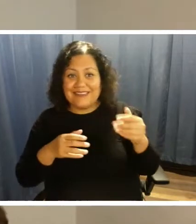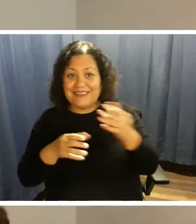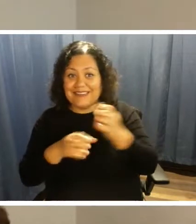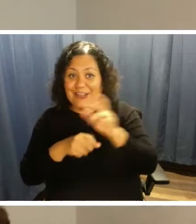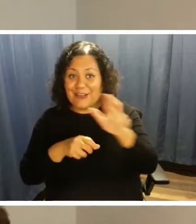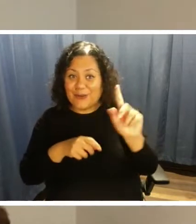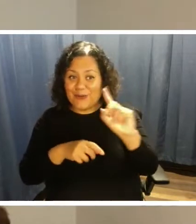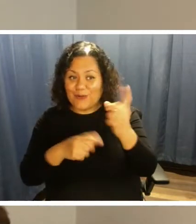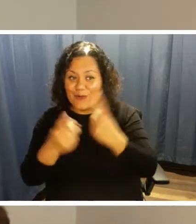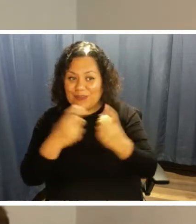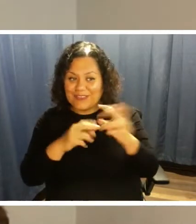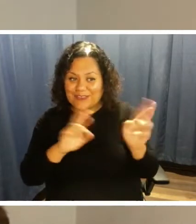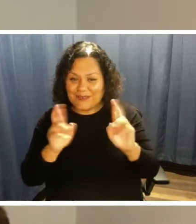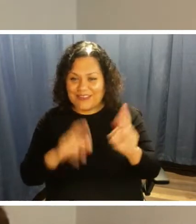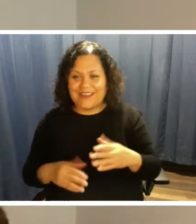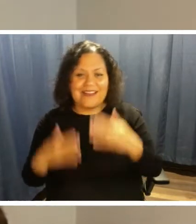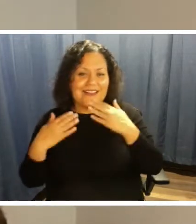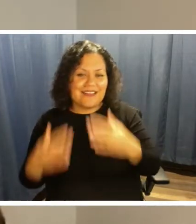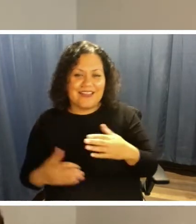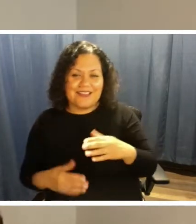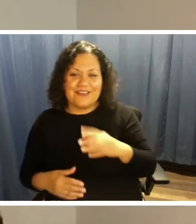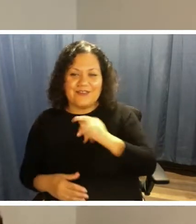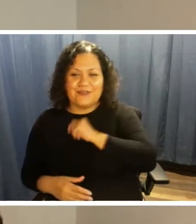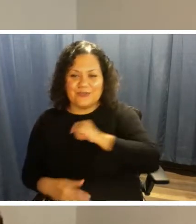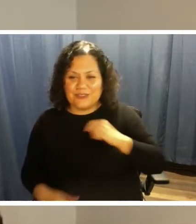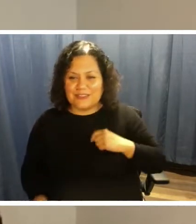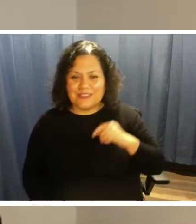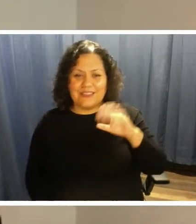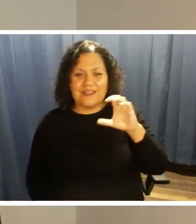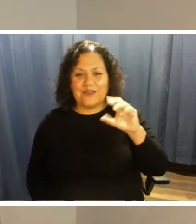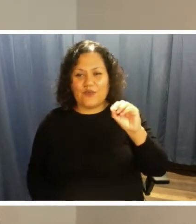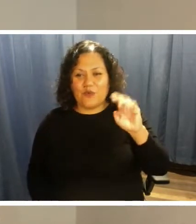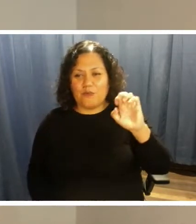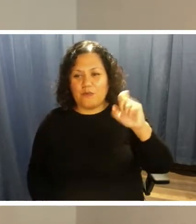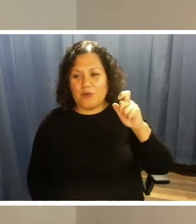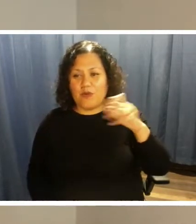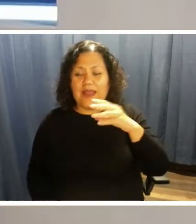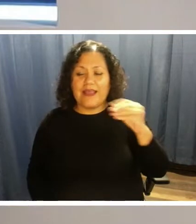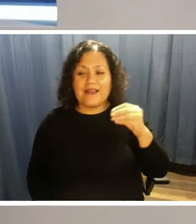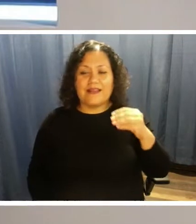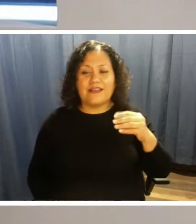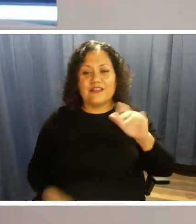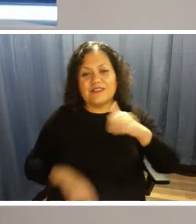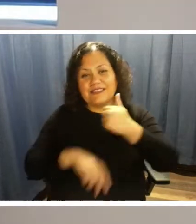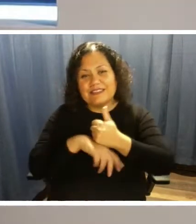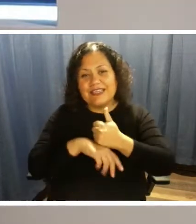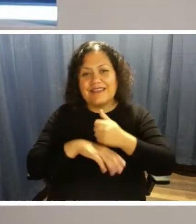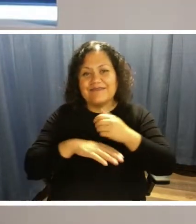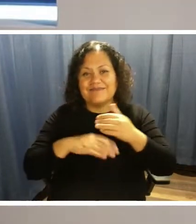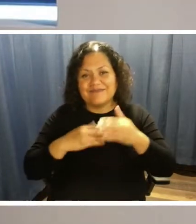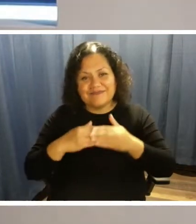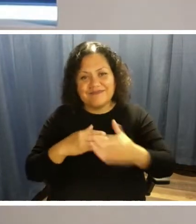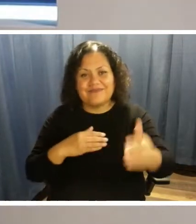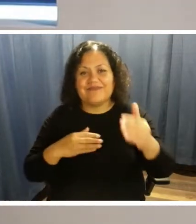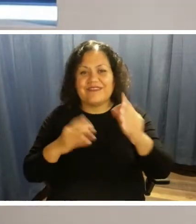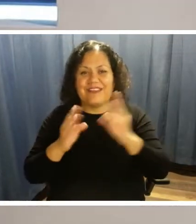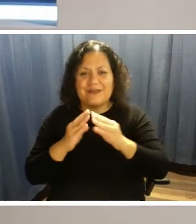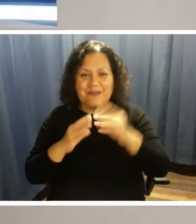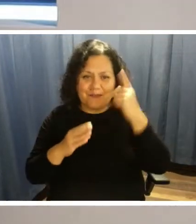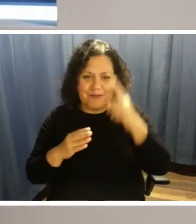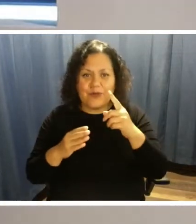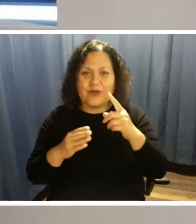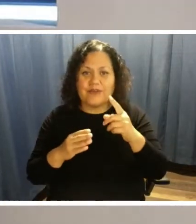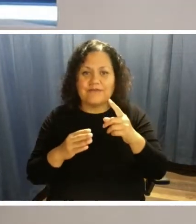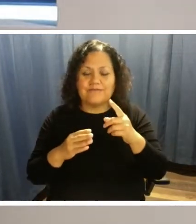Thank you, Trustee Como. So, you've now set the stage for what's going to be an interesting panel discussion on some very important programs that we